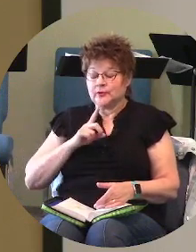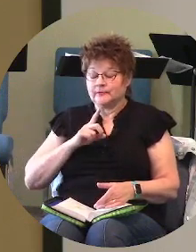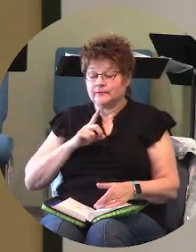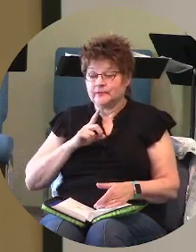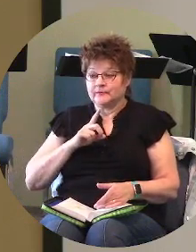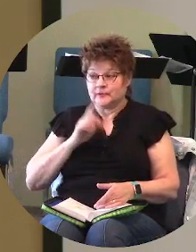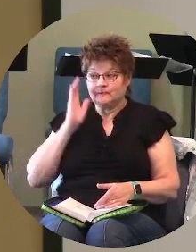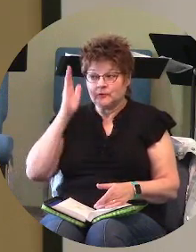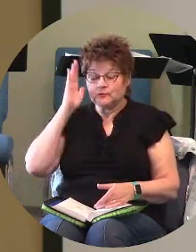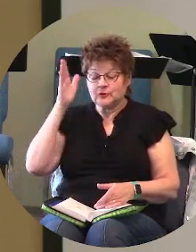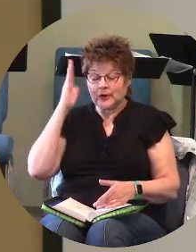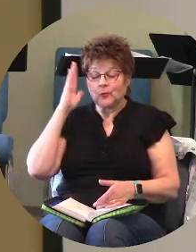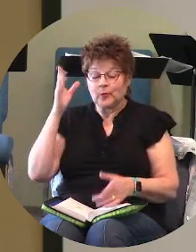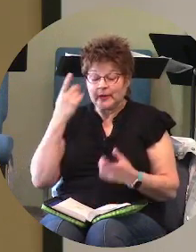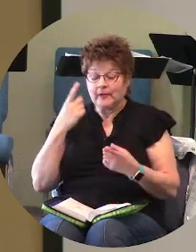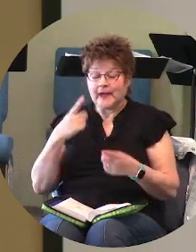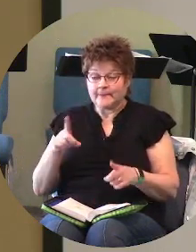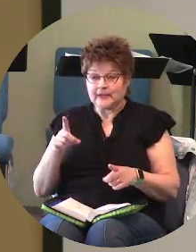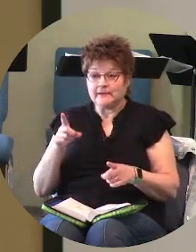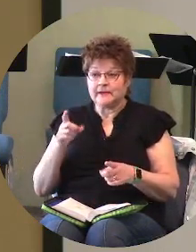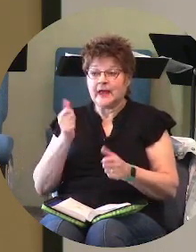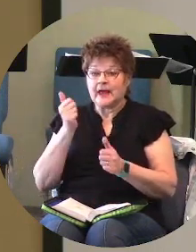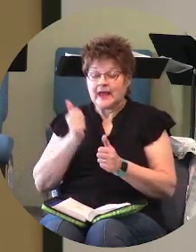when every knee